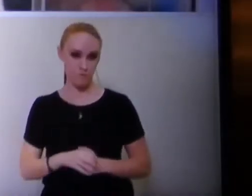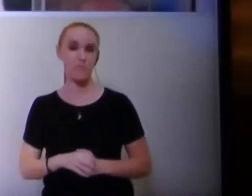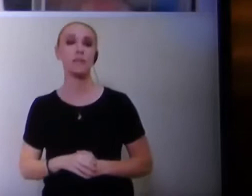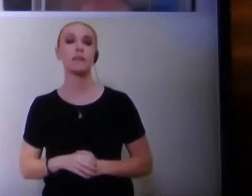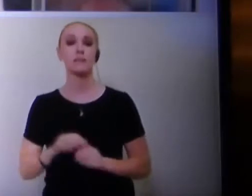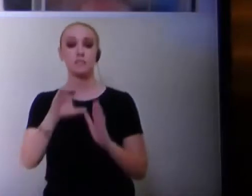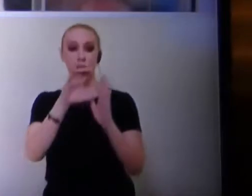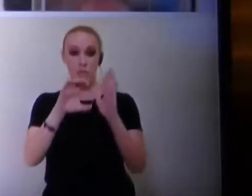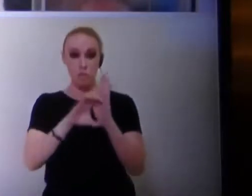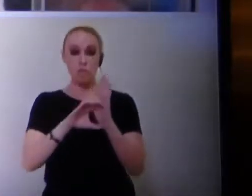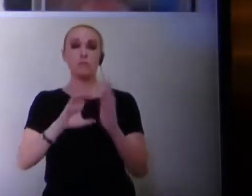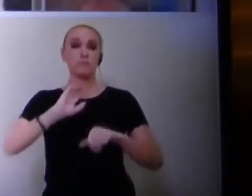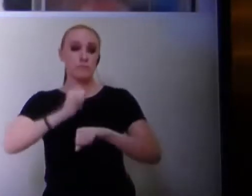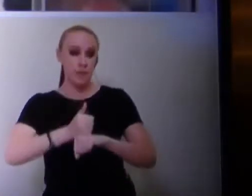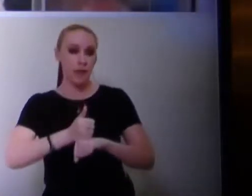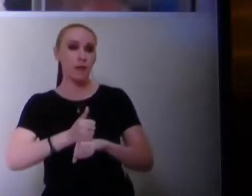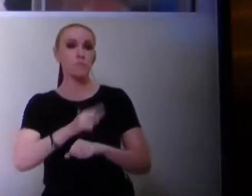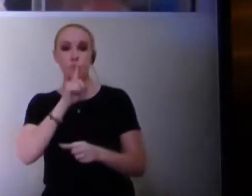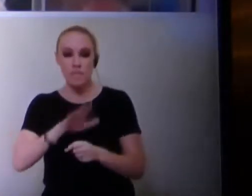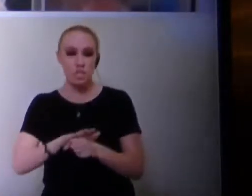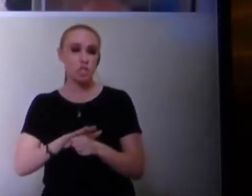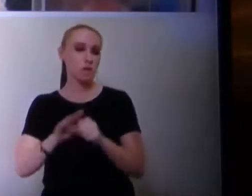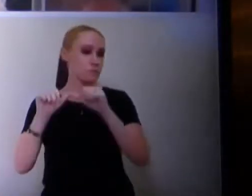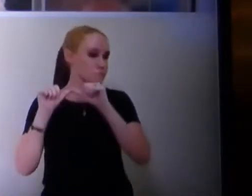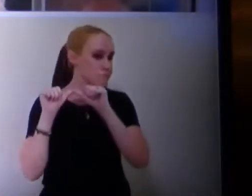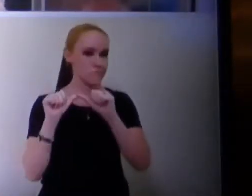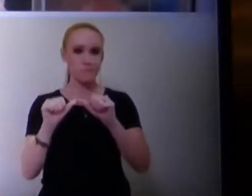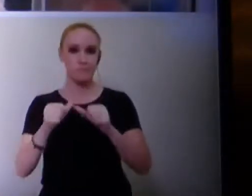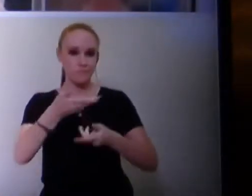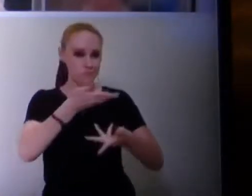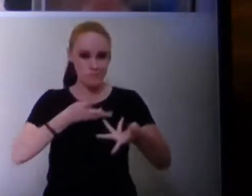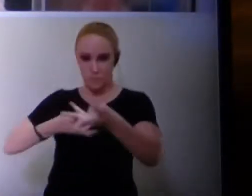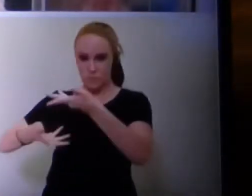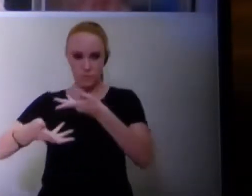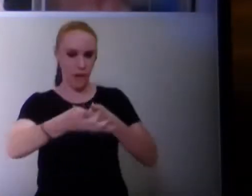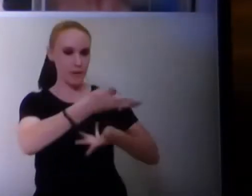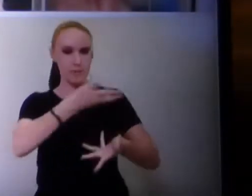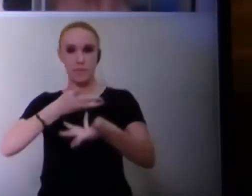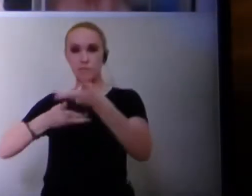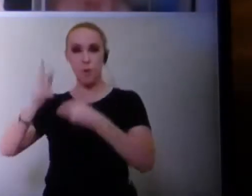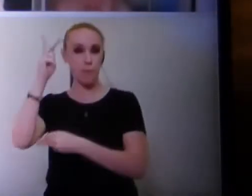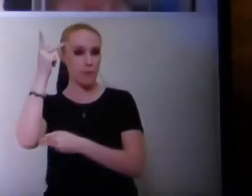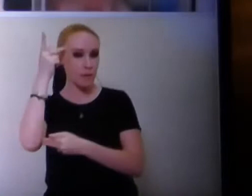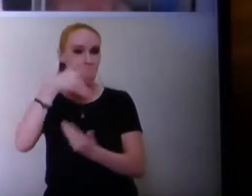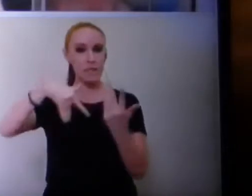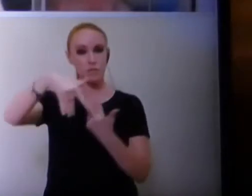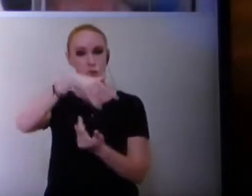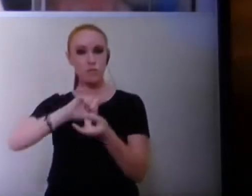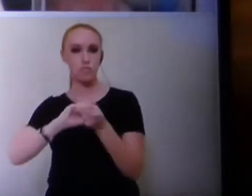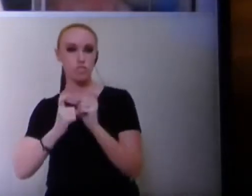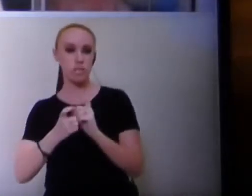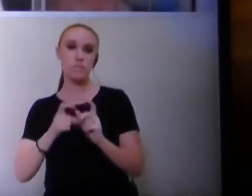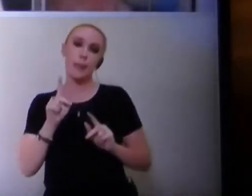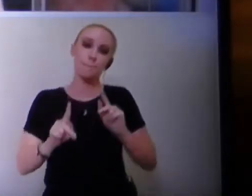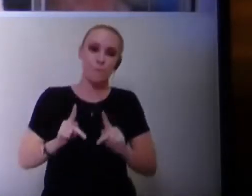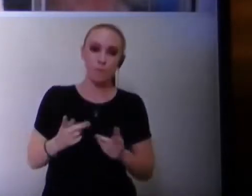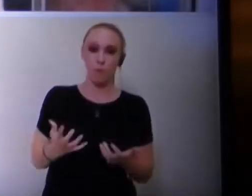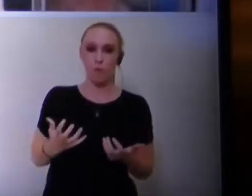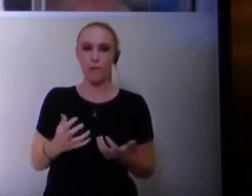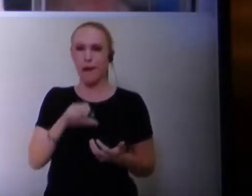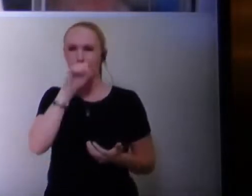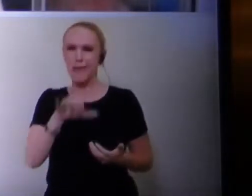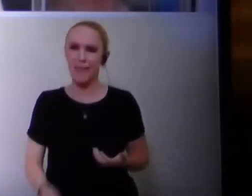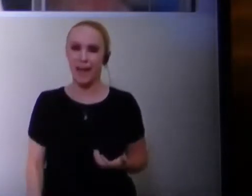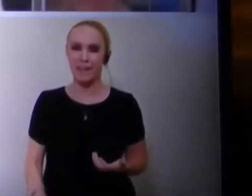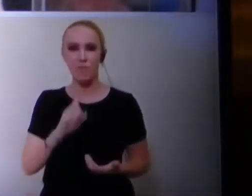safeguard was fashioned to assure an unfettered interchange of ideas for bringing about political and social changes desired by the people. I love